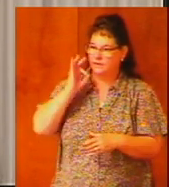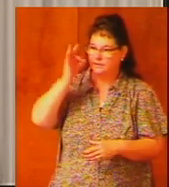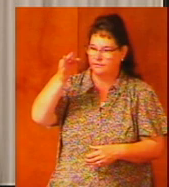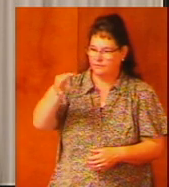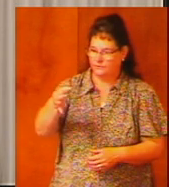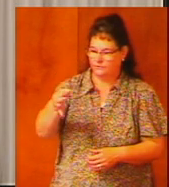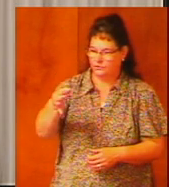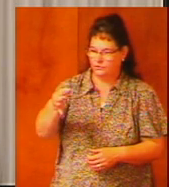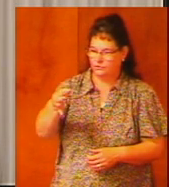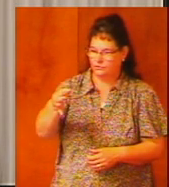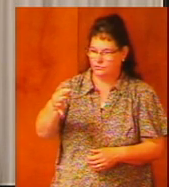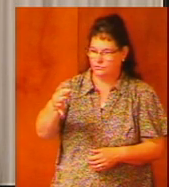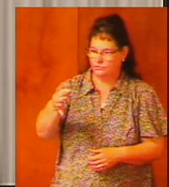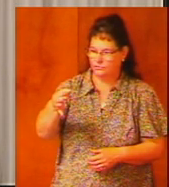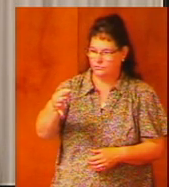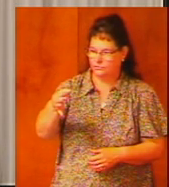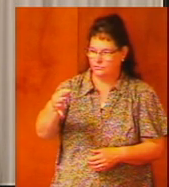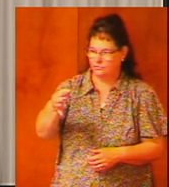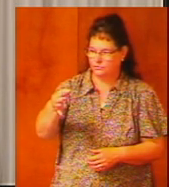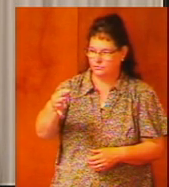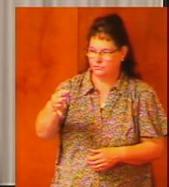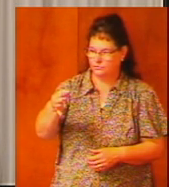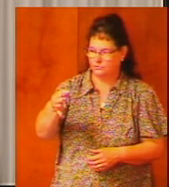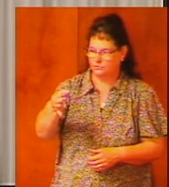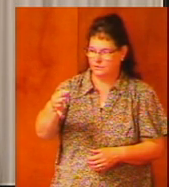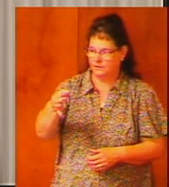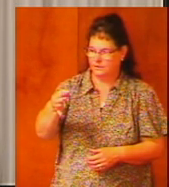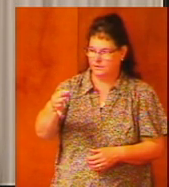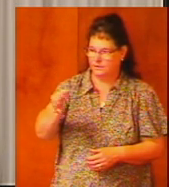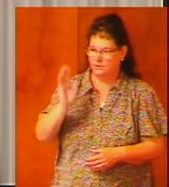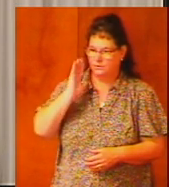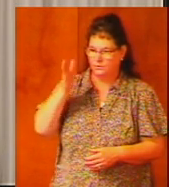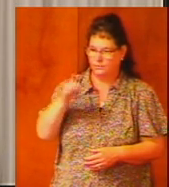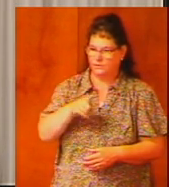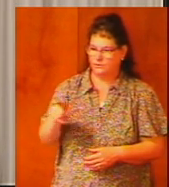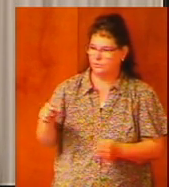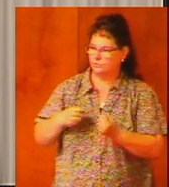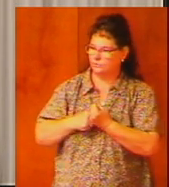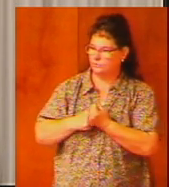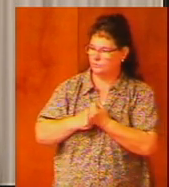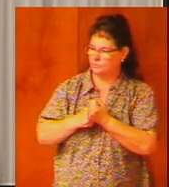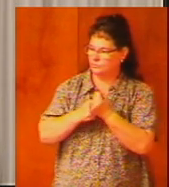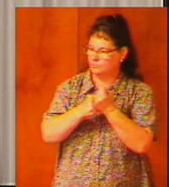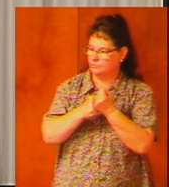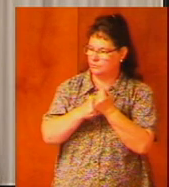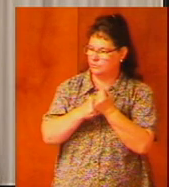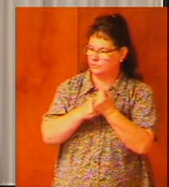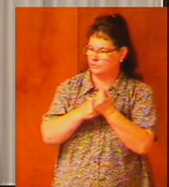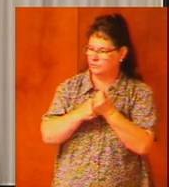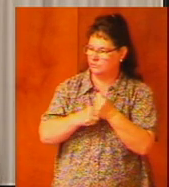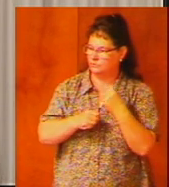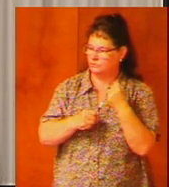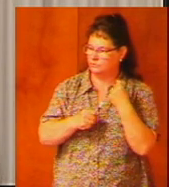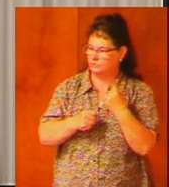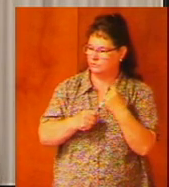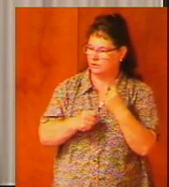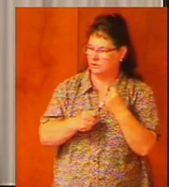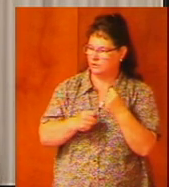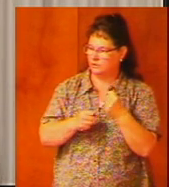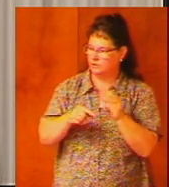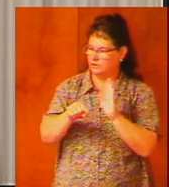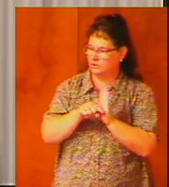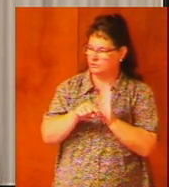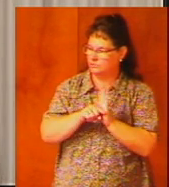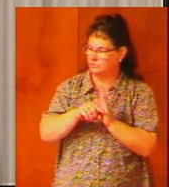will you support solid gospel preaching